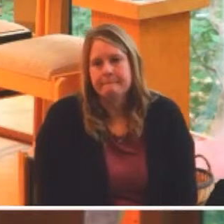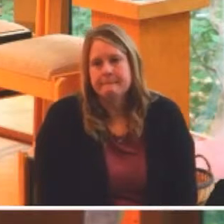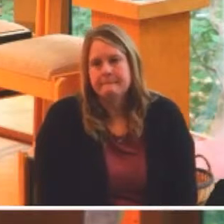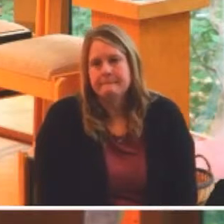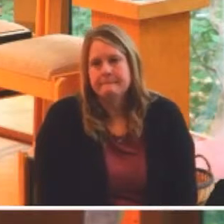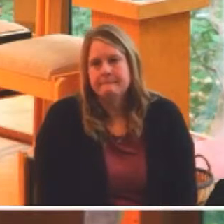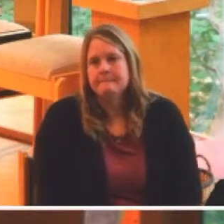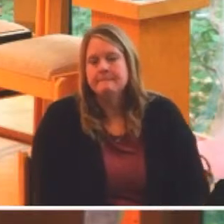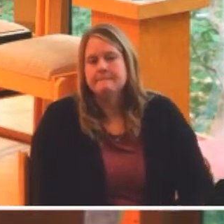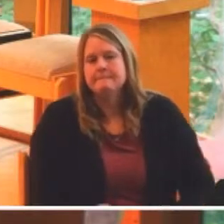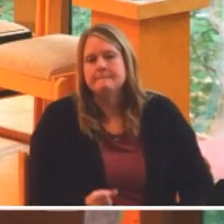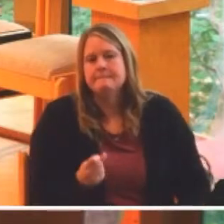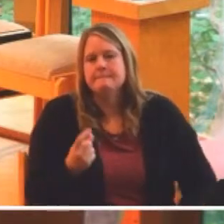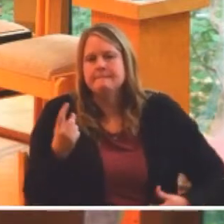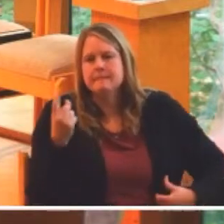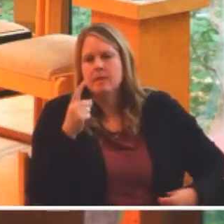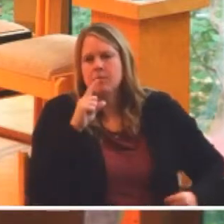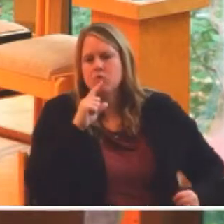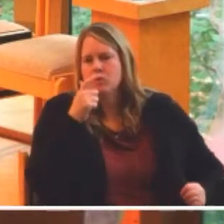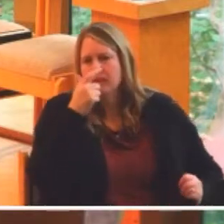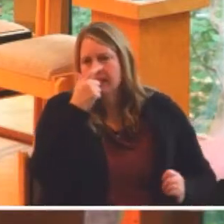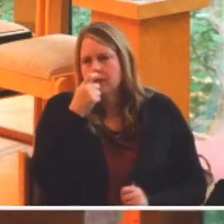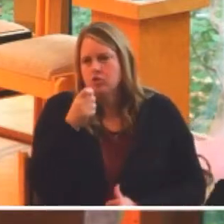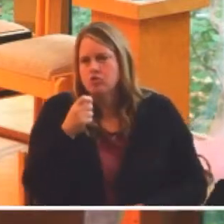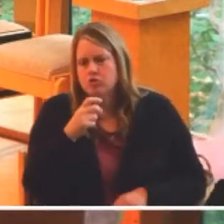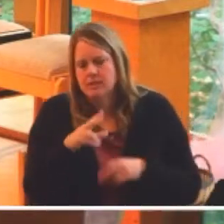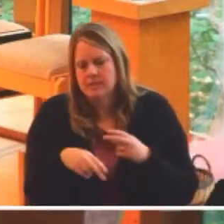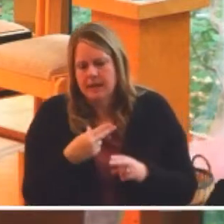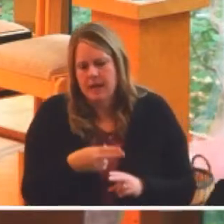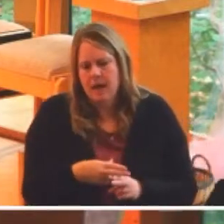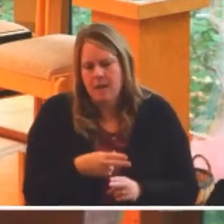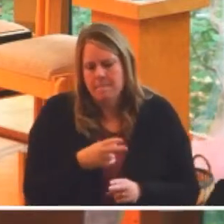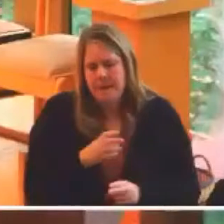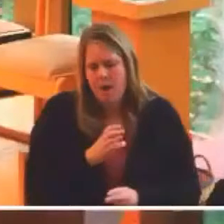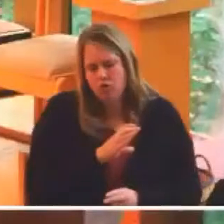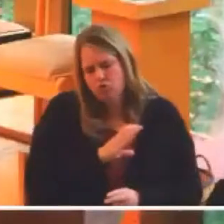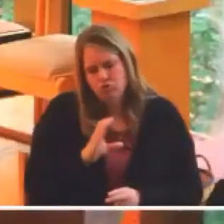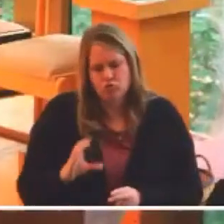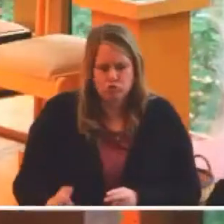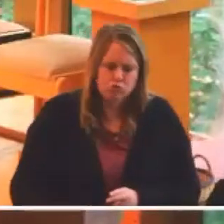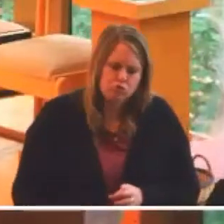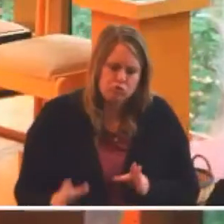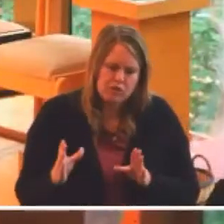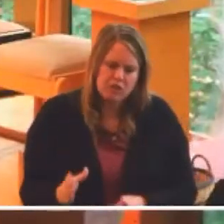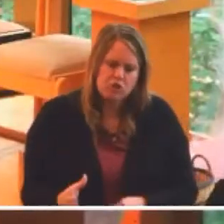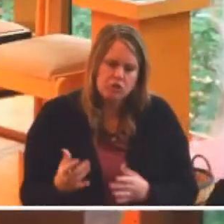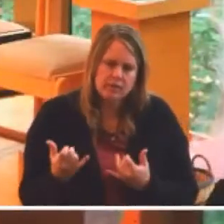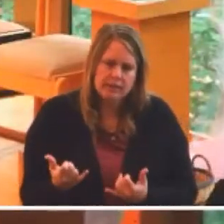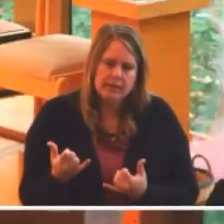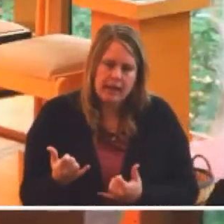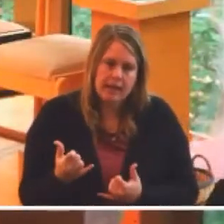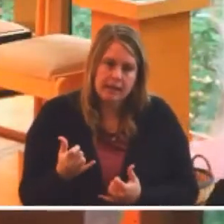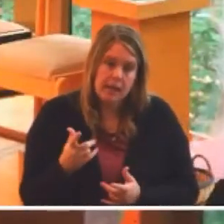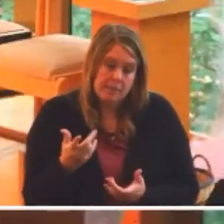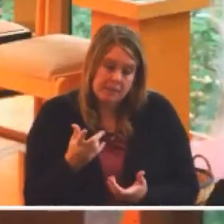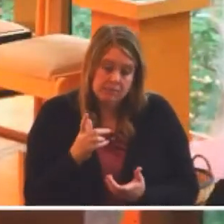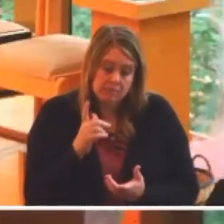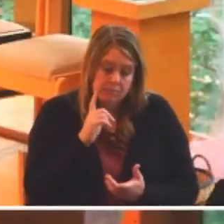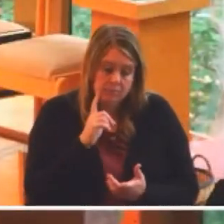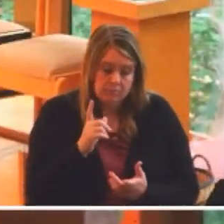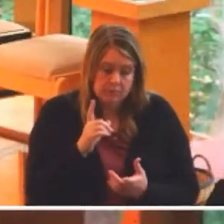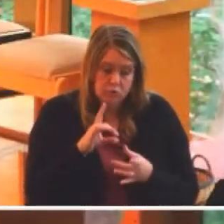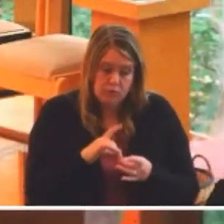So something very interesting about Christianity today, and this has been the case for a significant part of our history,